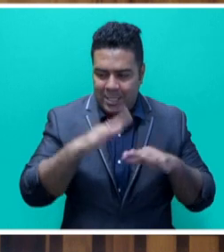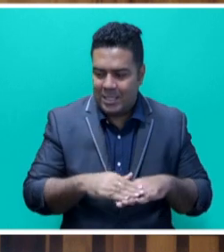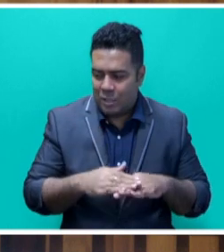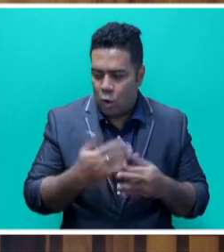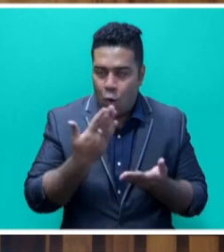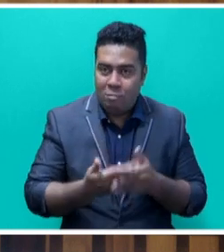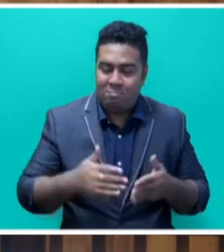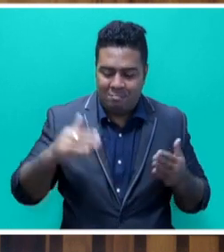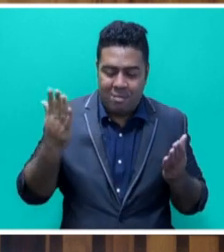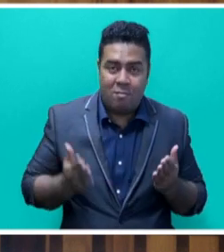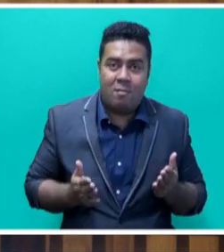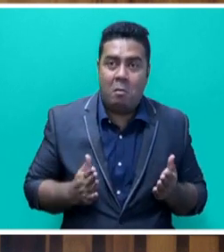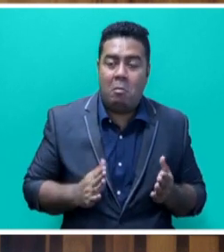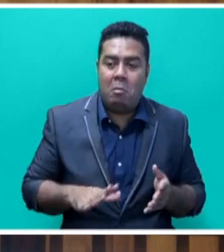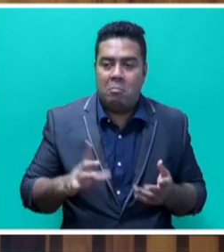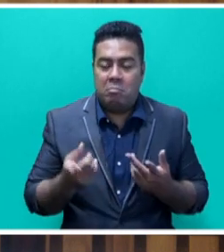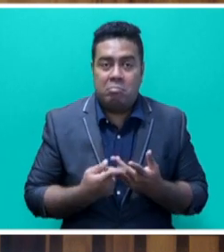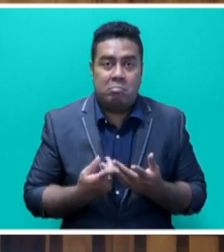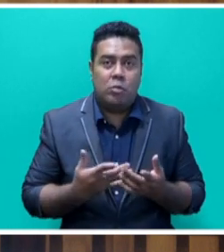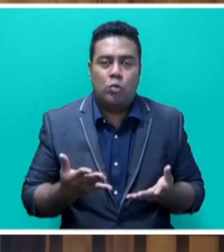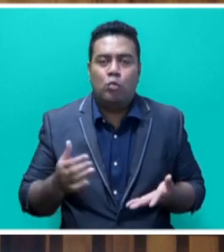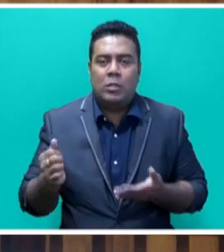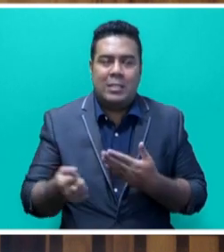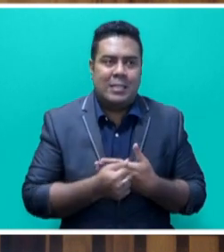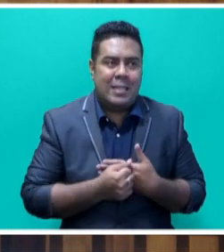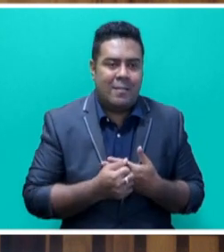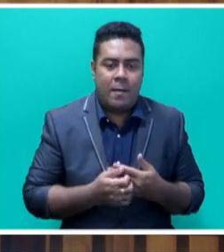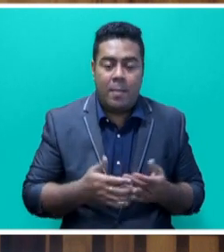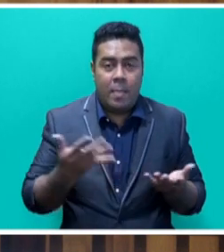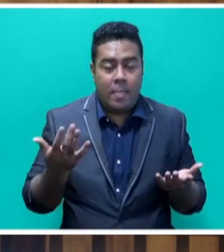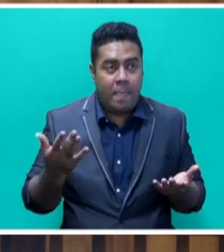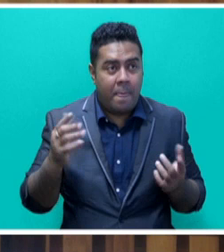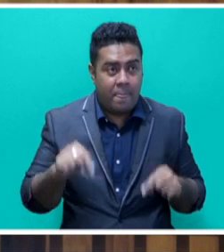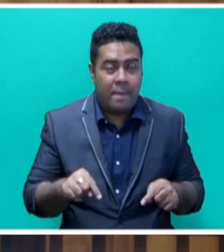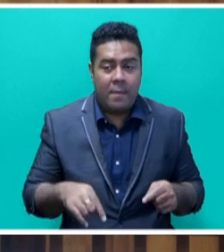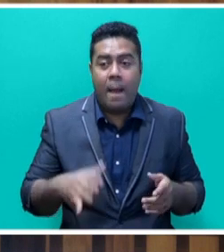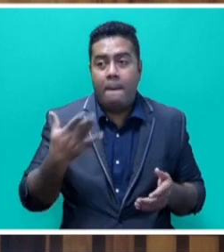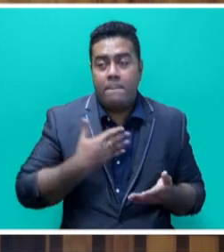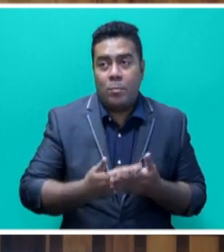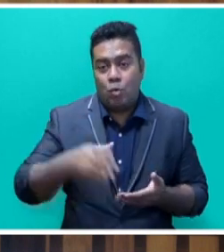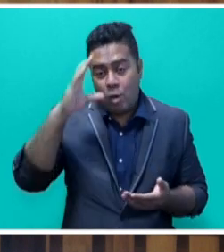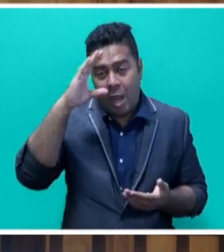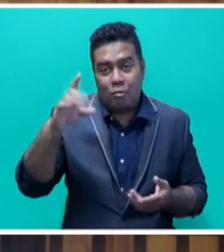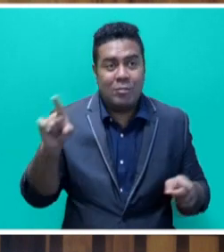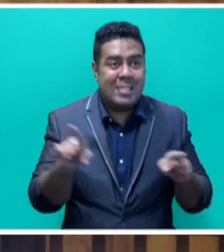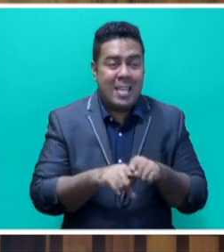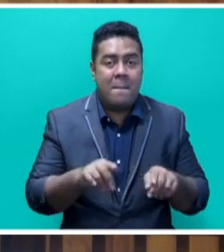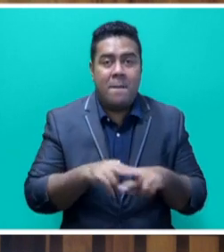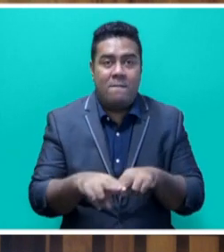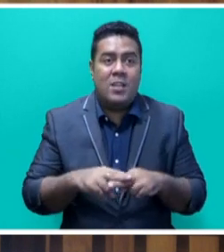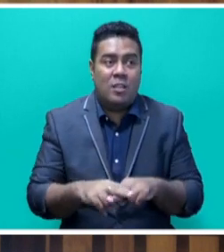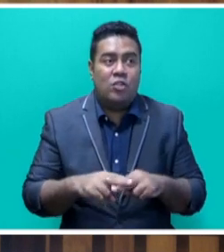and wait for some multilateral miracle to save the climate. It is up to countries like Fiji to drive the climate